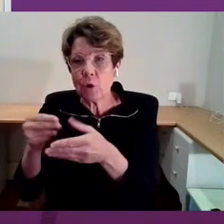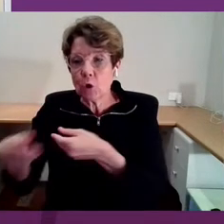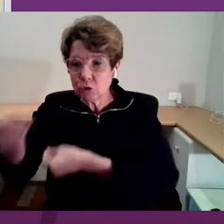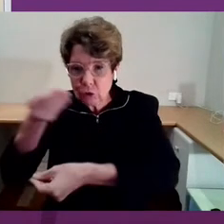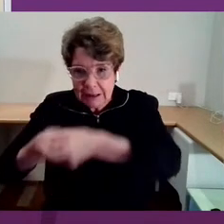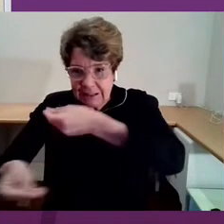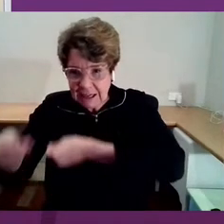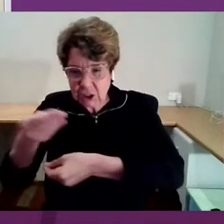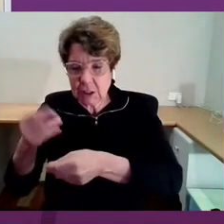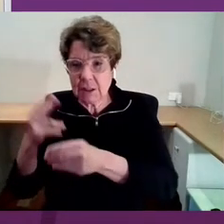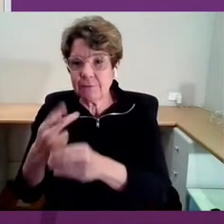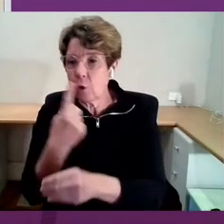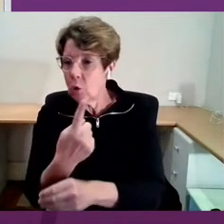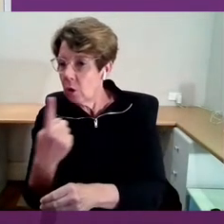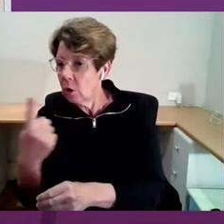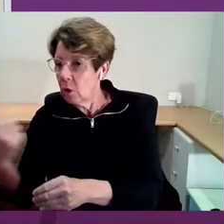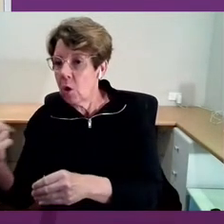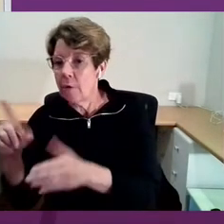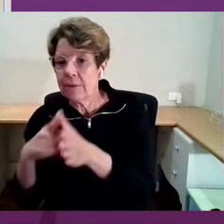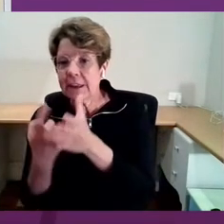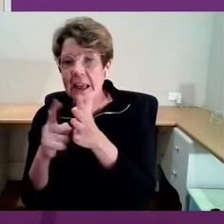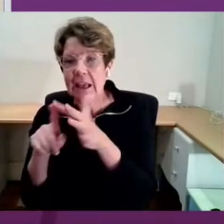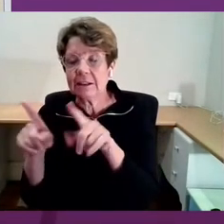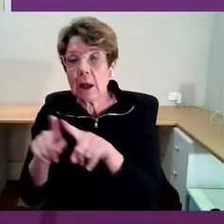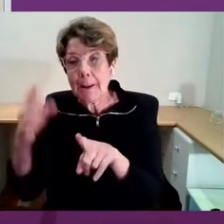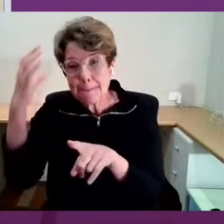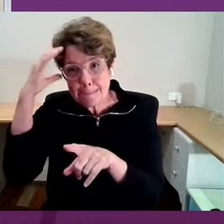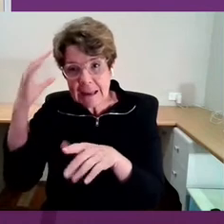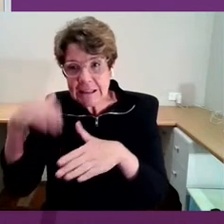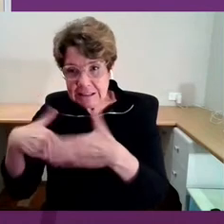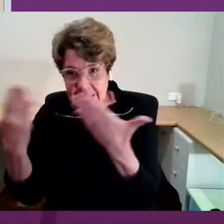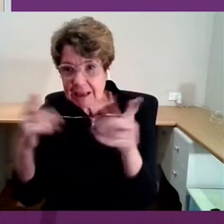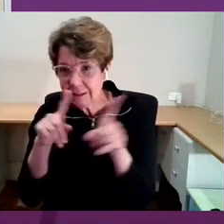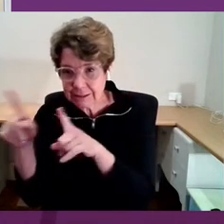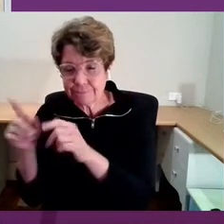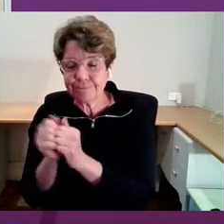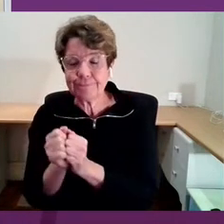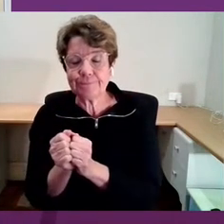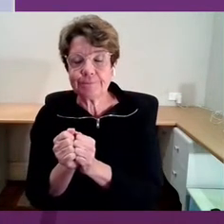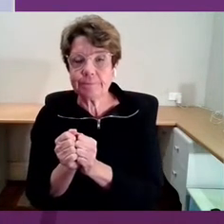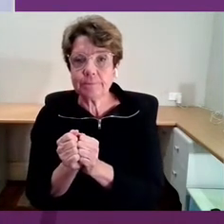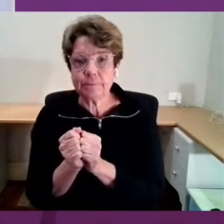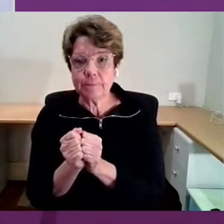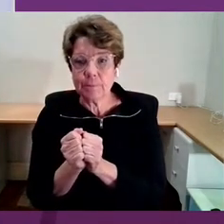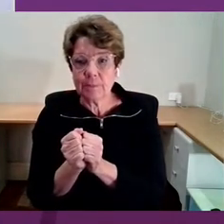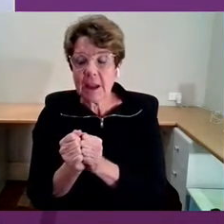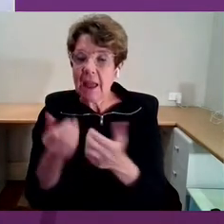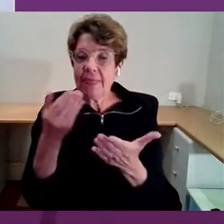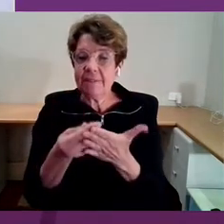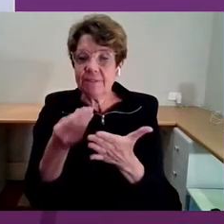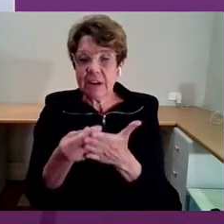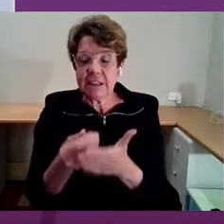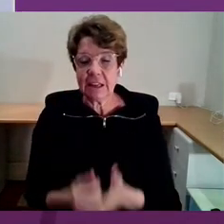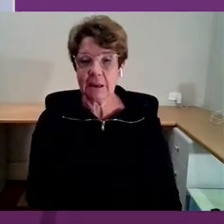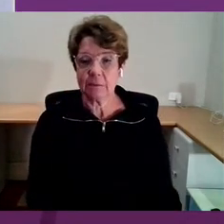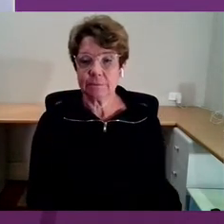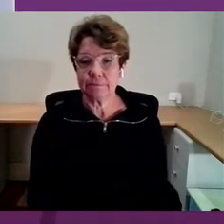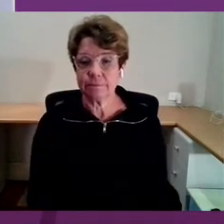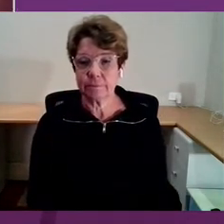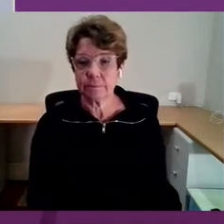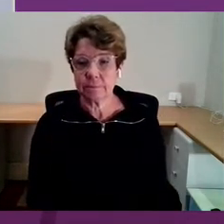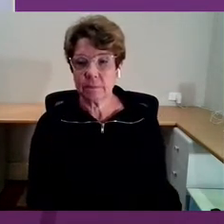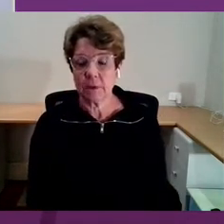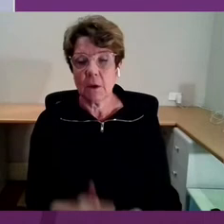care, things like bed days, et cetera, et cetera. We're not, and the funding actually almost sets